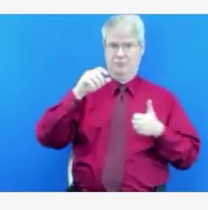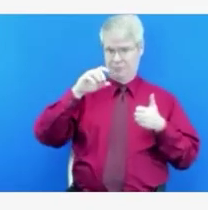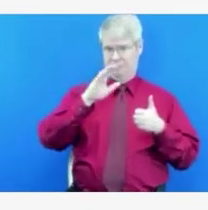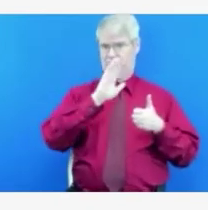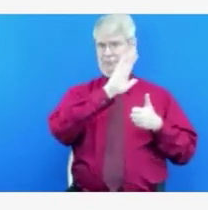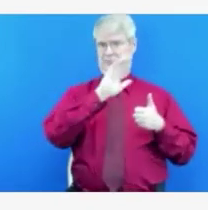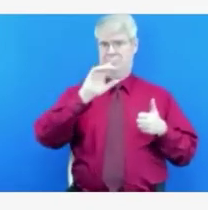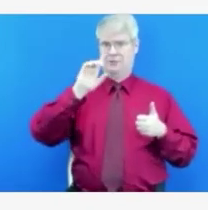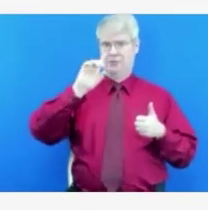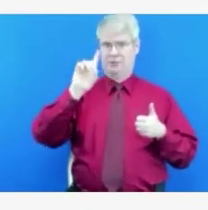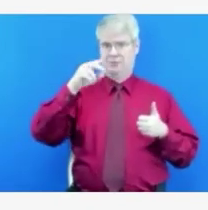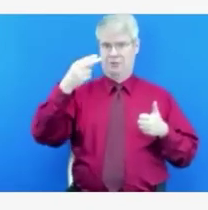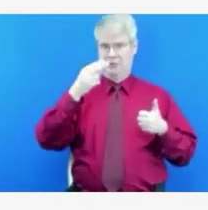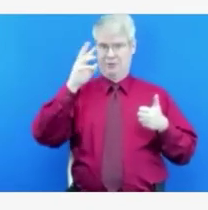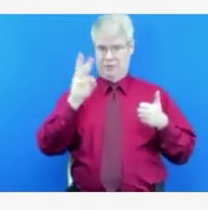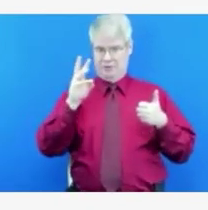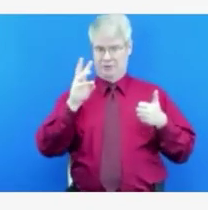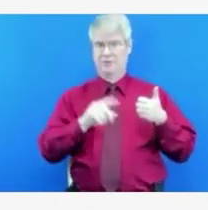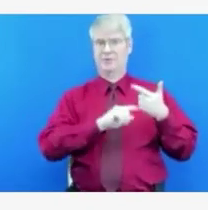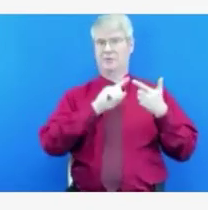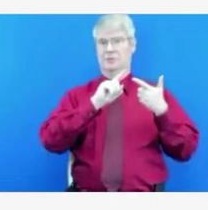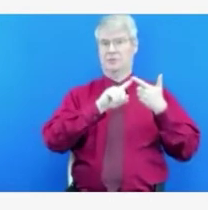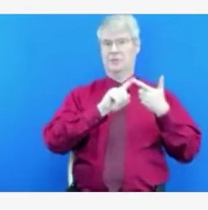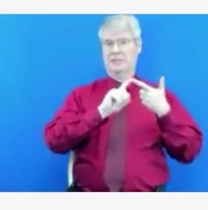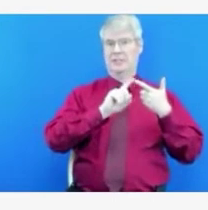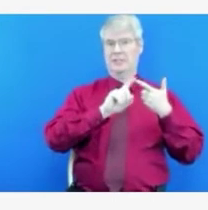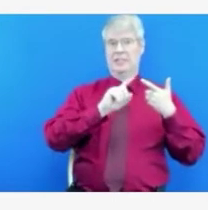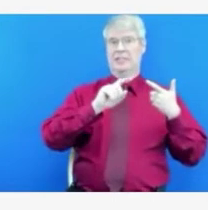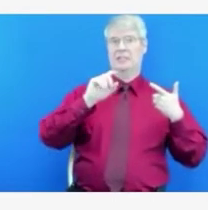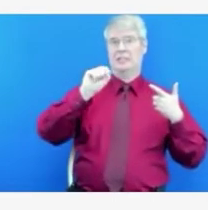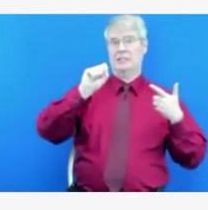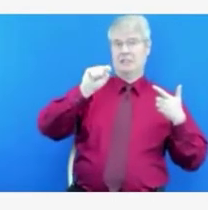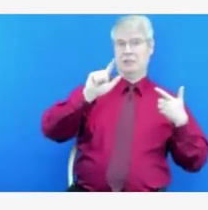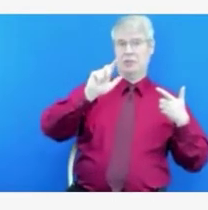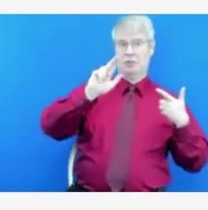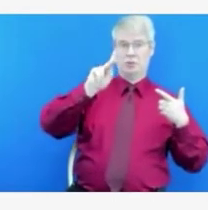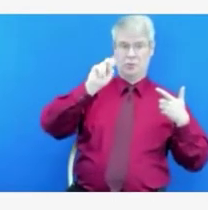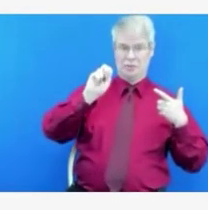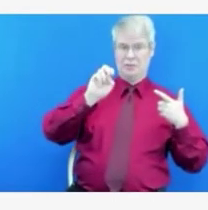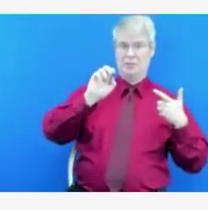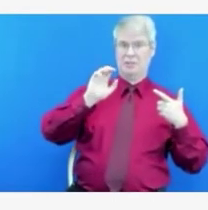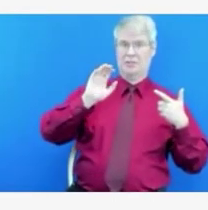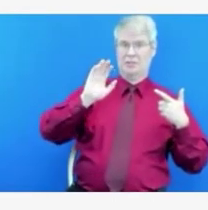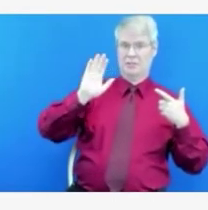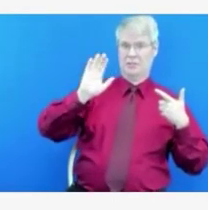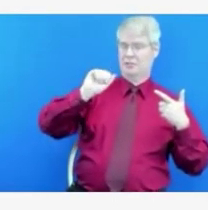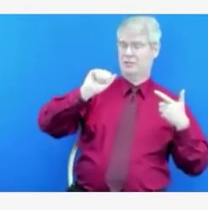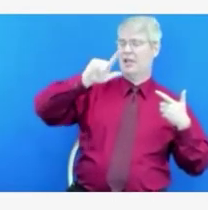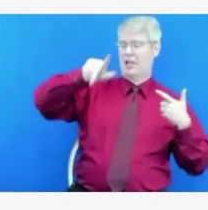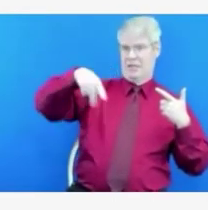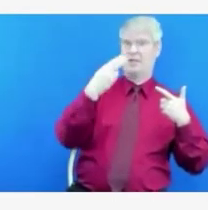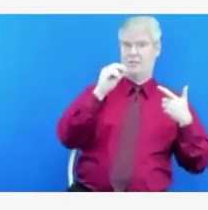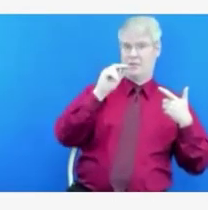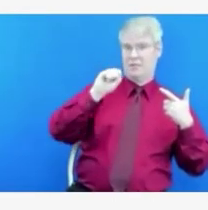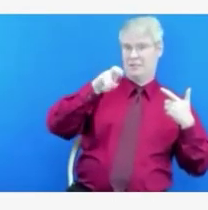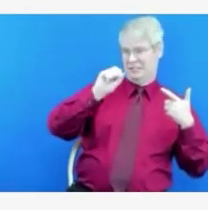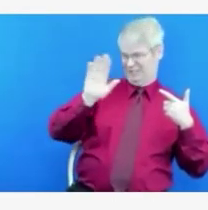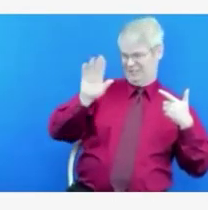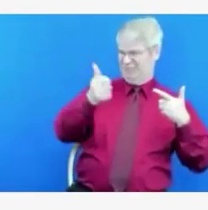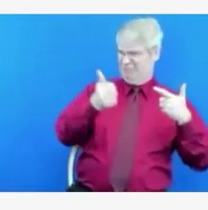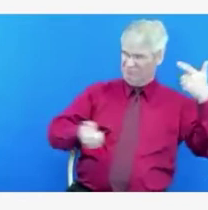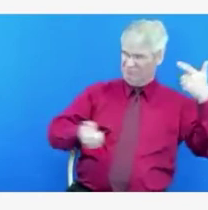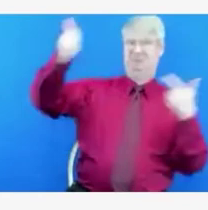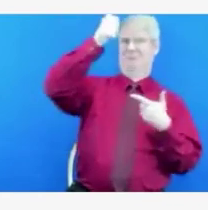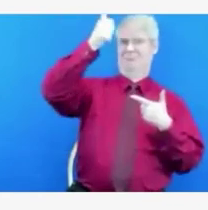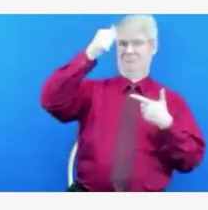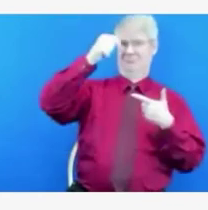Health System, State Epidemiologist Dr. Christine Hahn, and Public Health Administrator Elke Shaltalik. With that, I